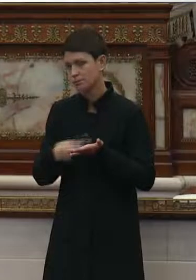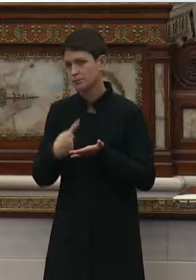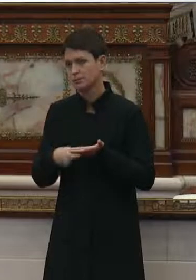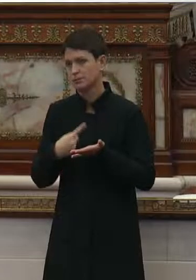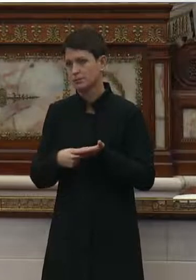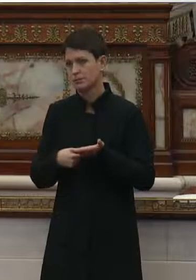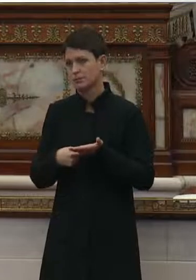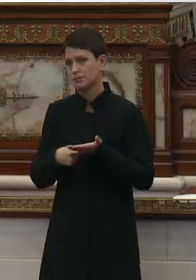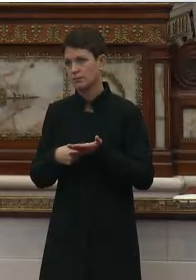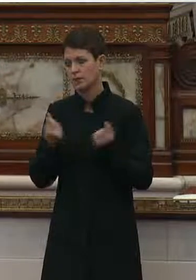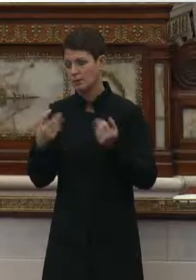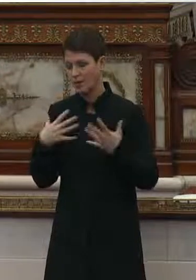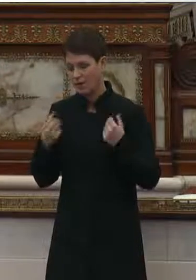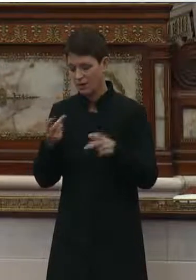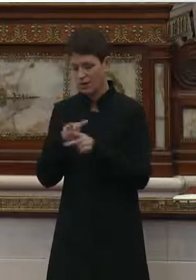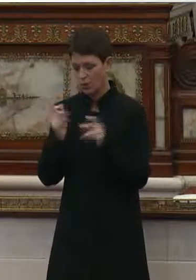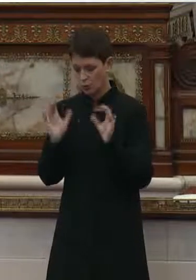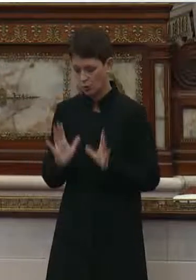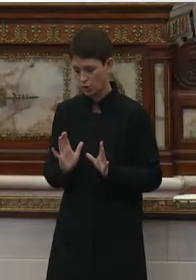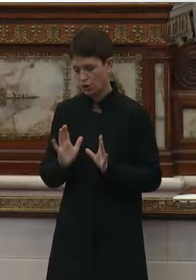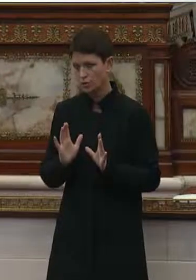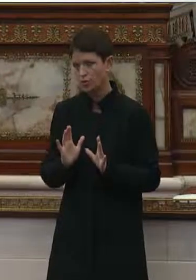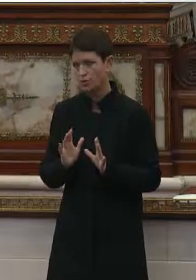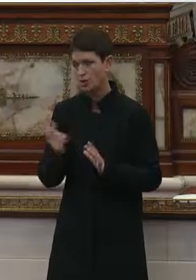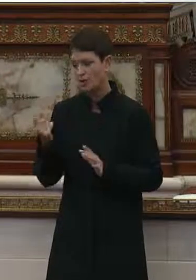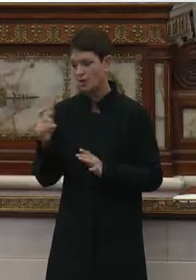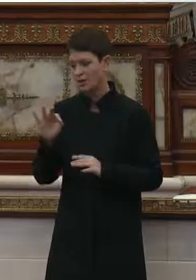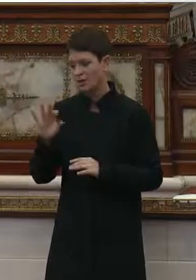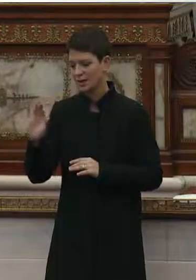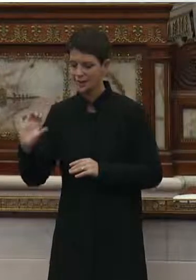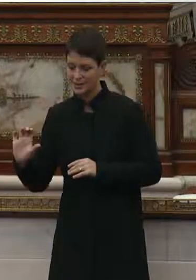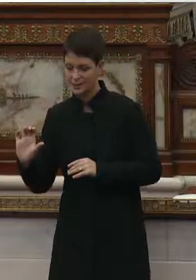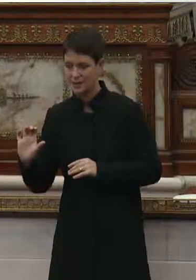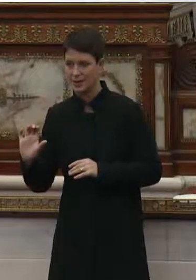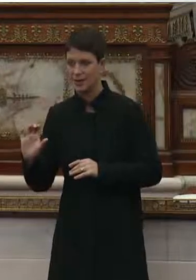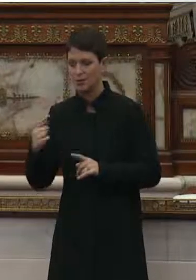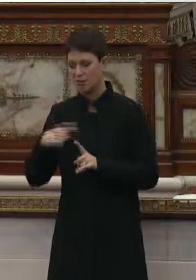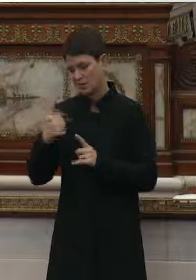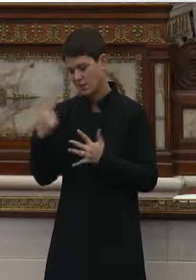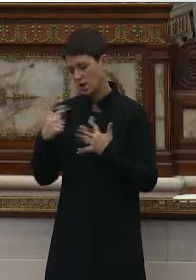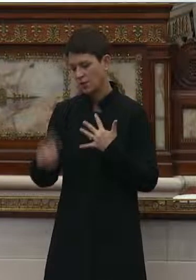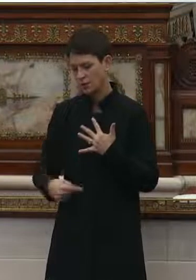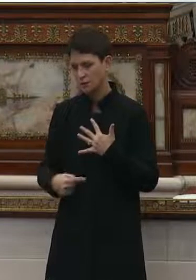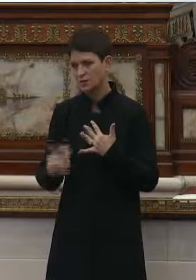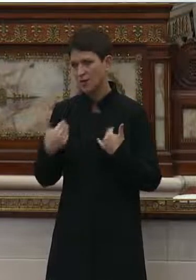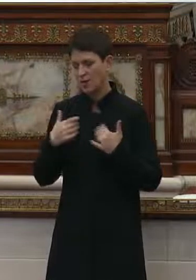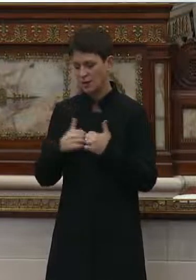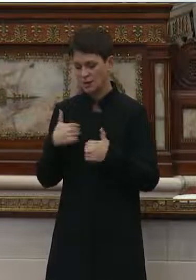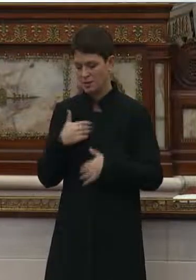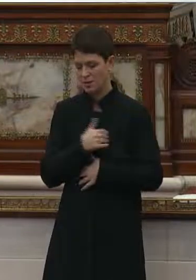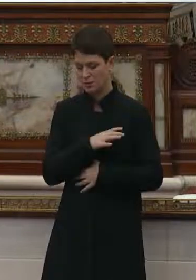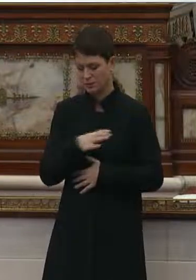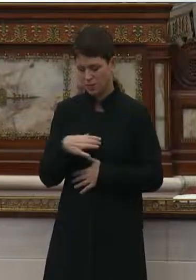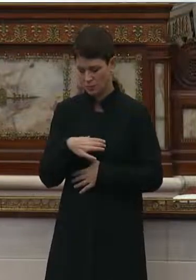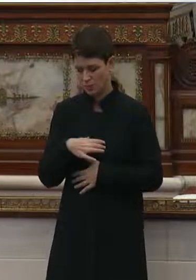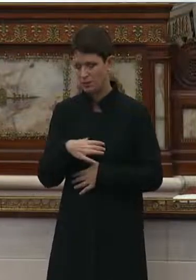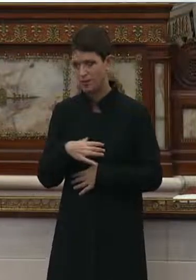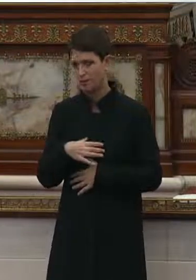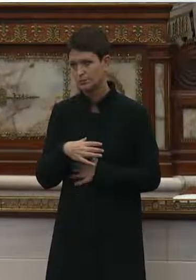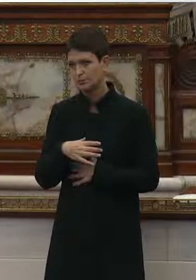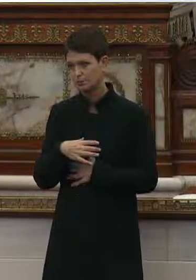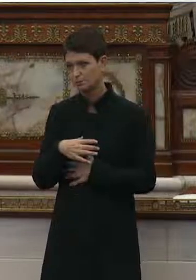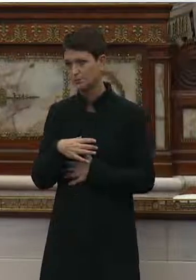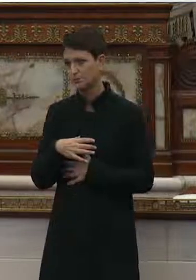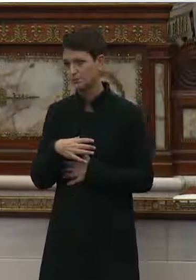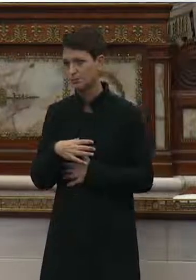health care workers, 1199 C, among others, conducted with members of council. So